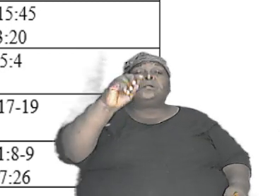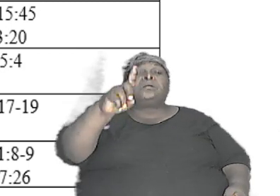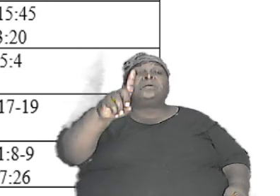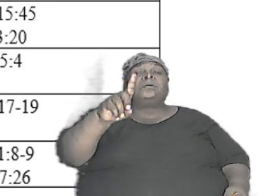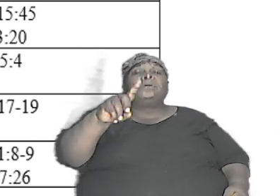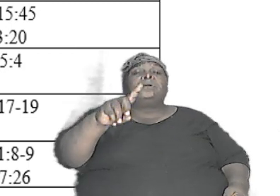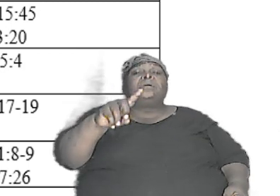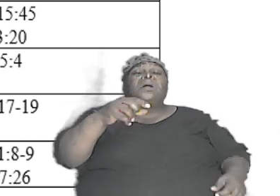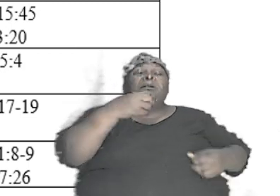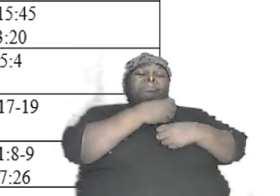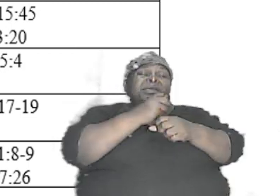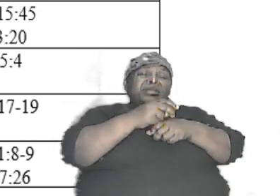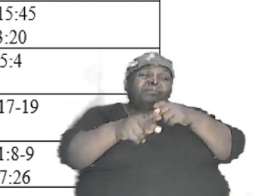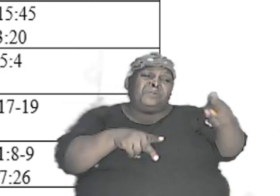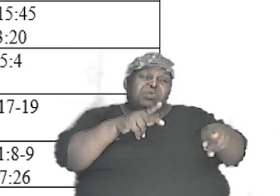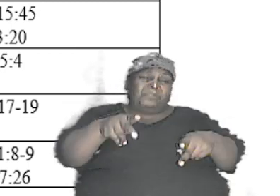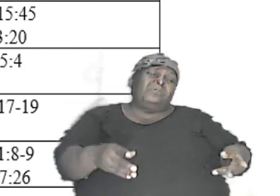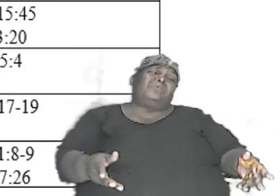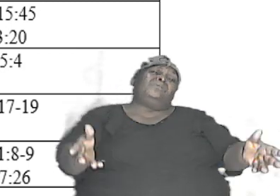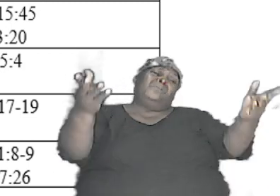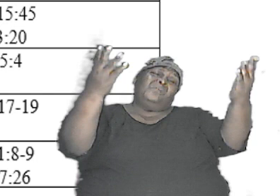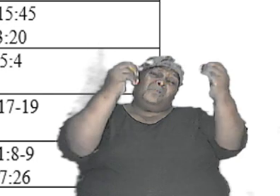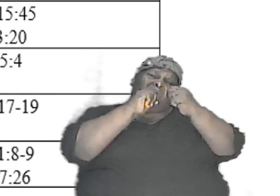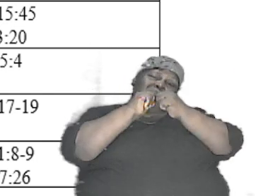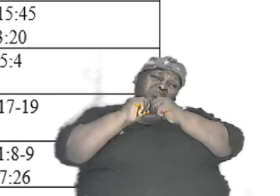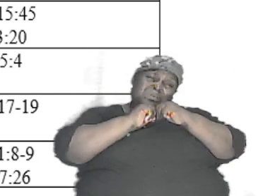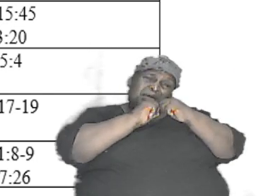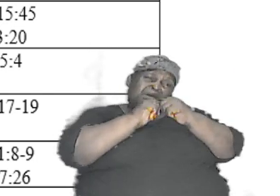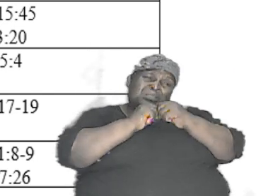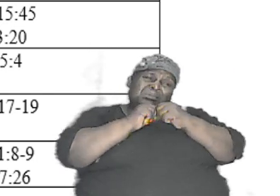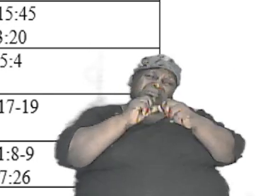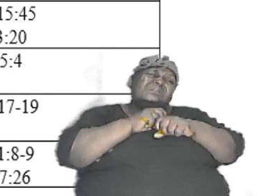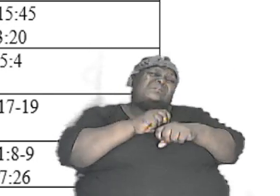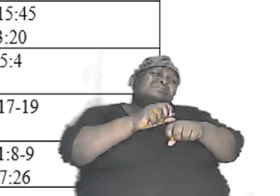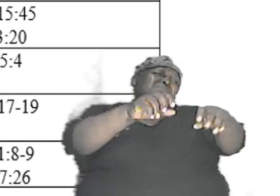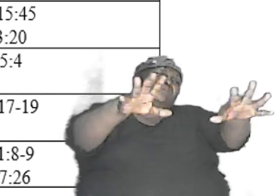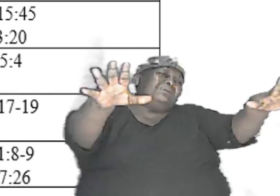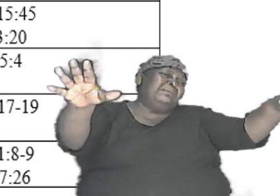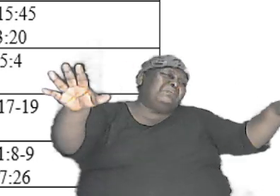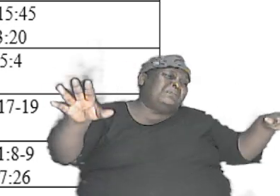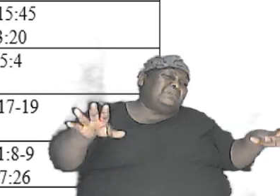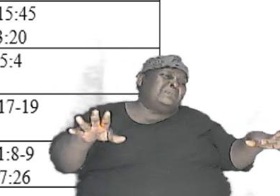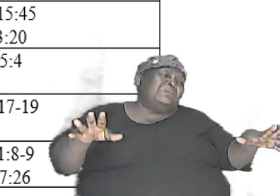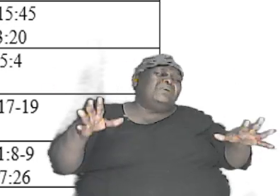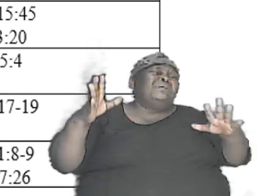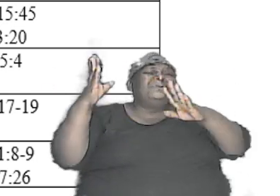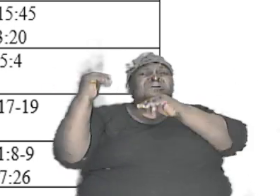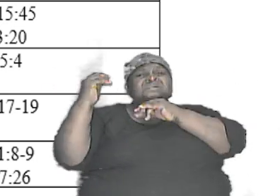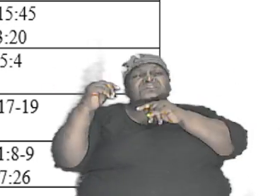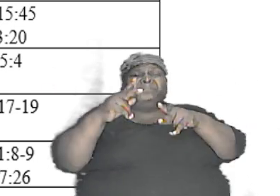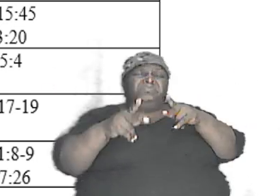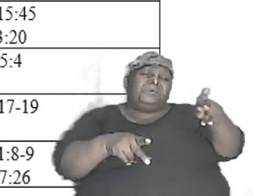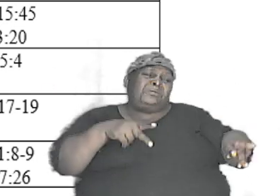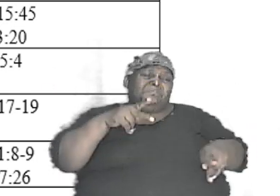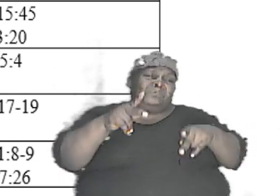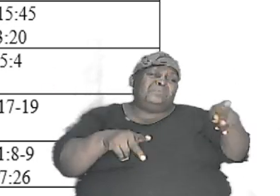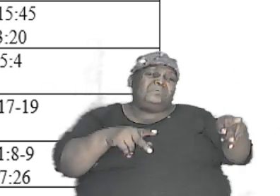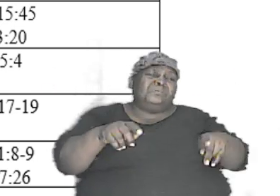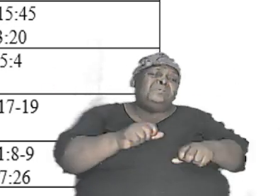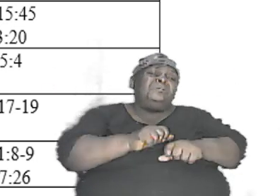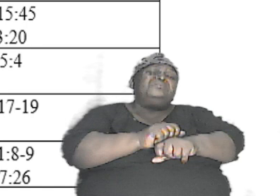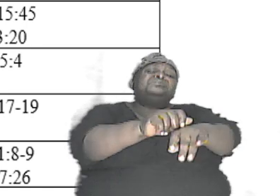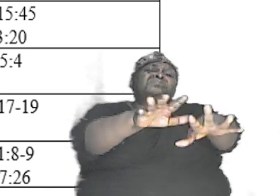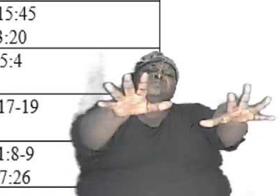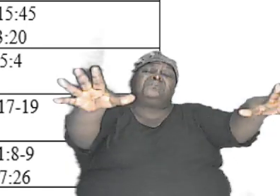to come together instead of spreading out and doing what was expected of people to do to spread